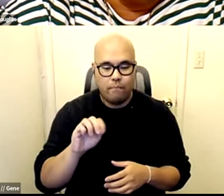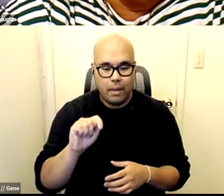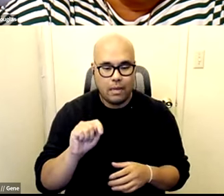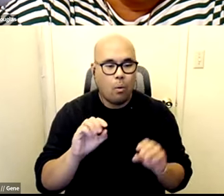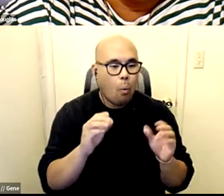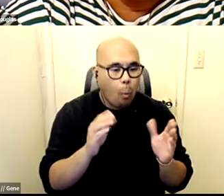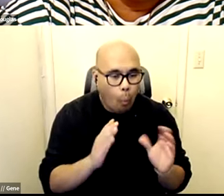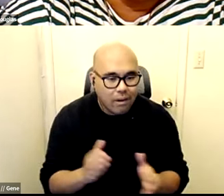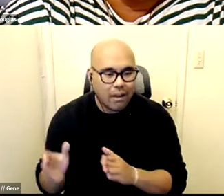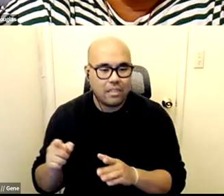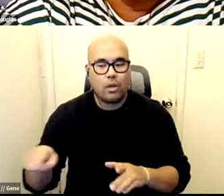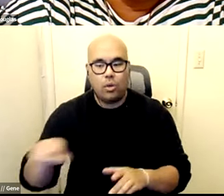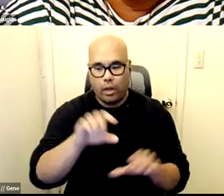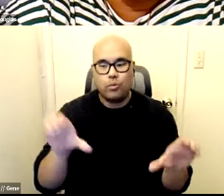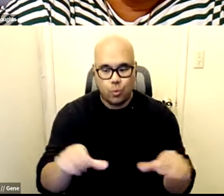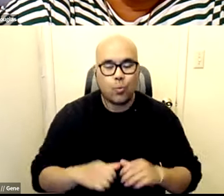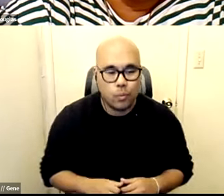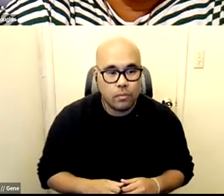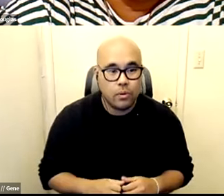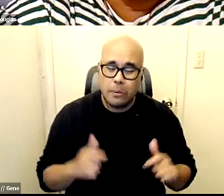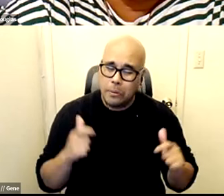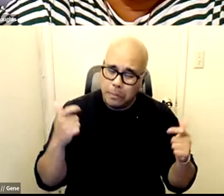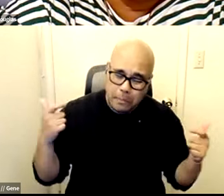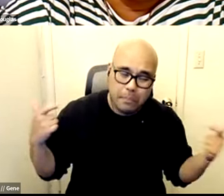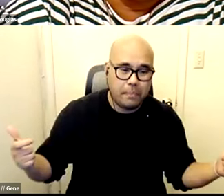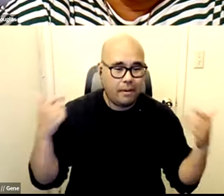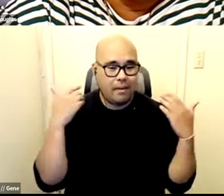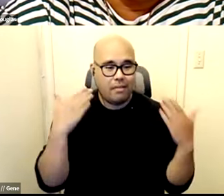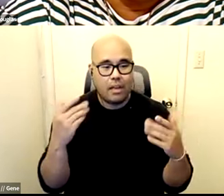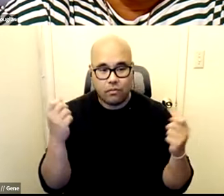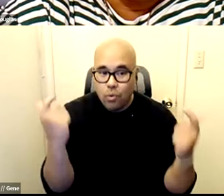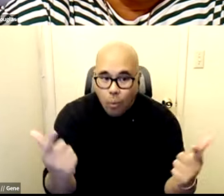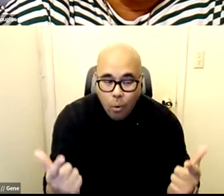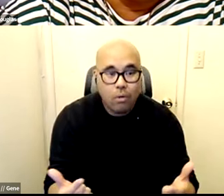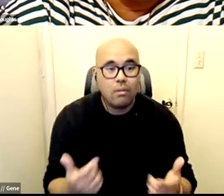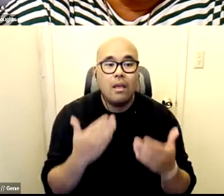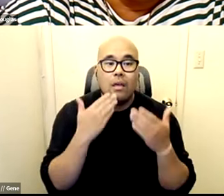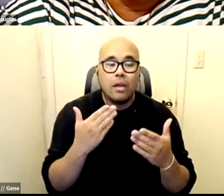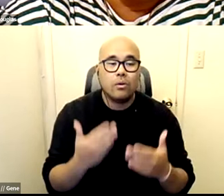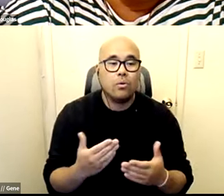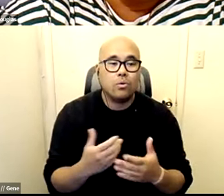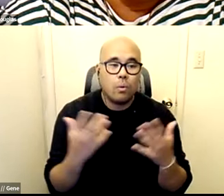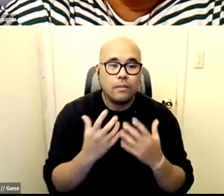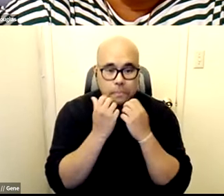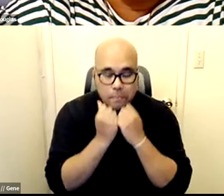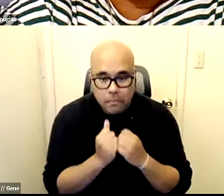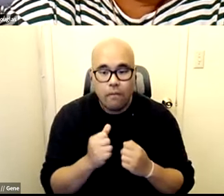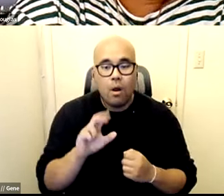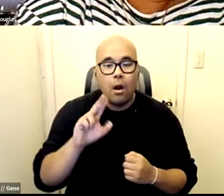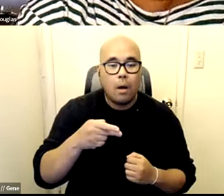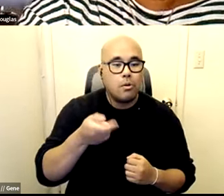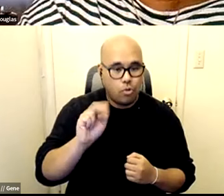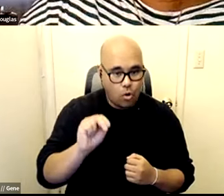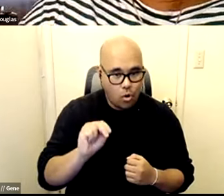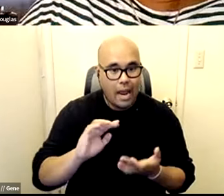um so you know huge thanks to you um also so much gratitude to upturn and the network to